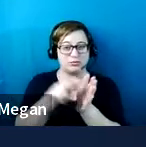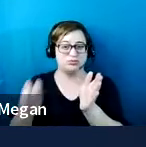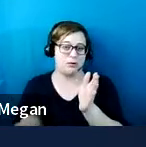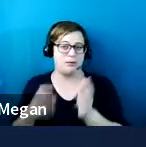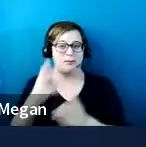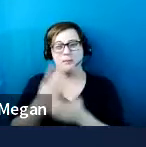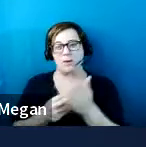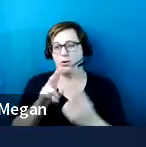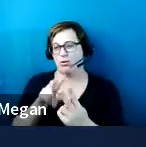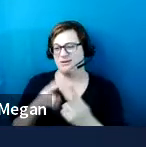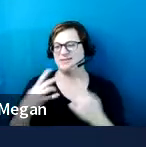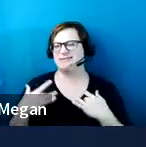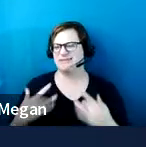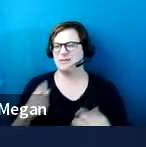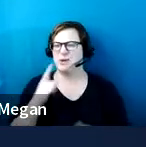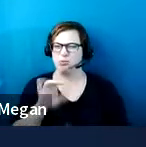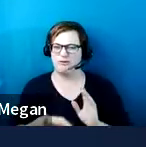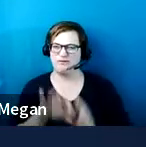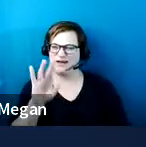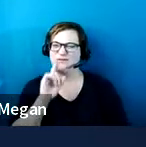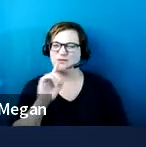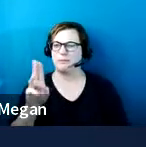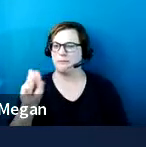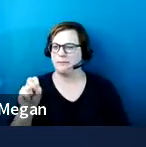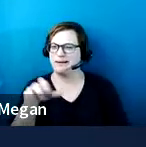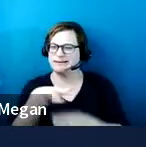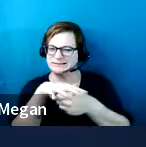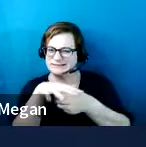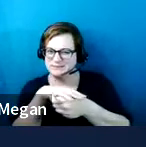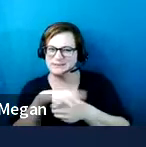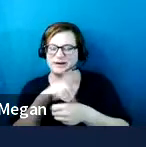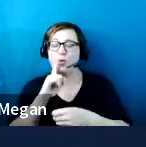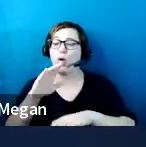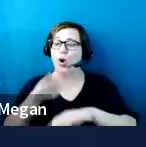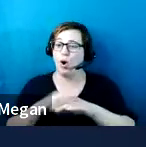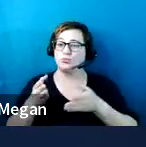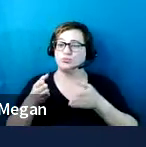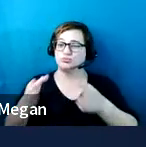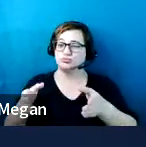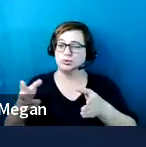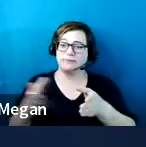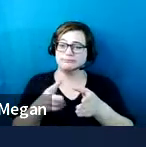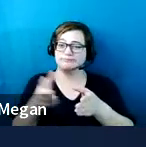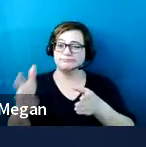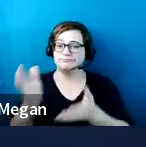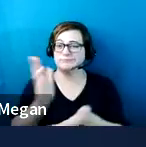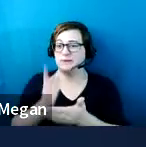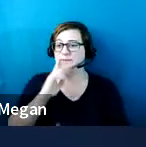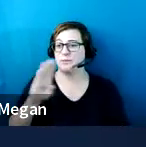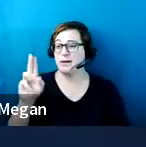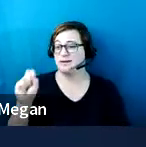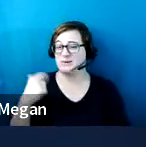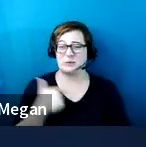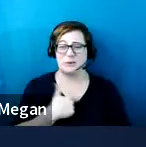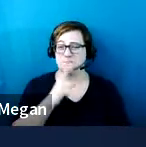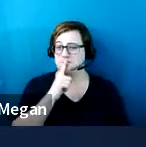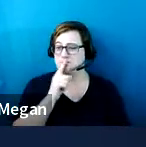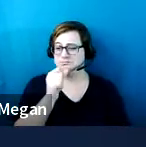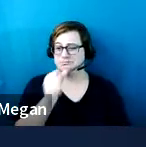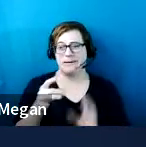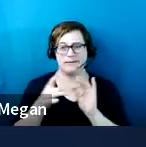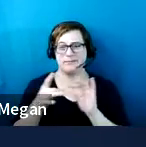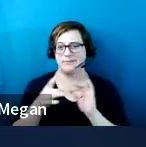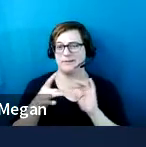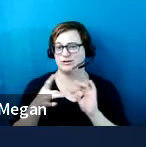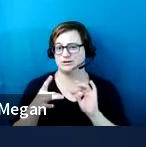depot and also requirements for on street bus stops. Uh, we didn't really cover those today. We were more